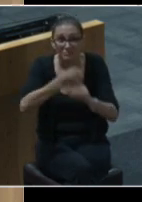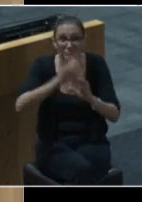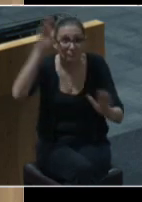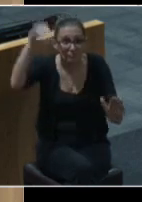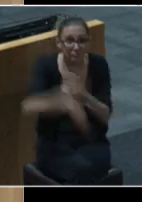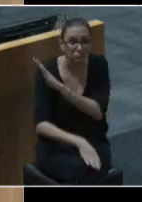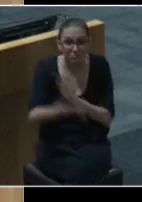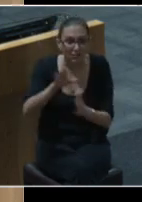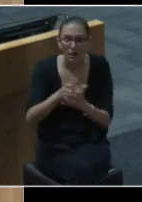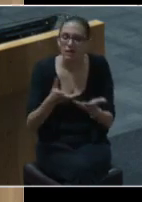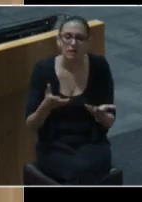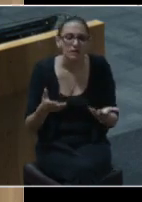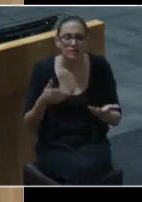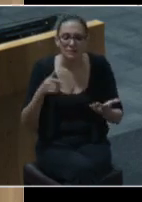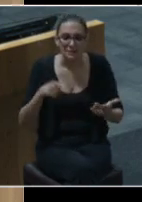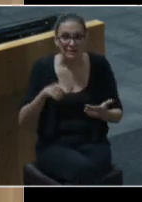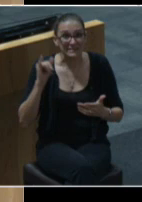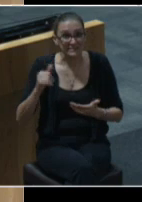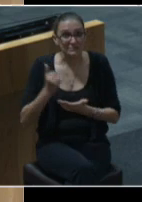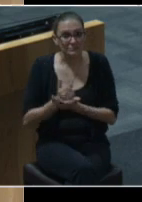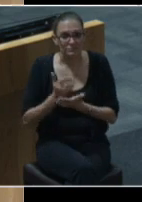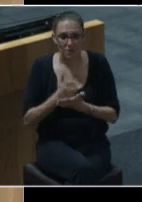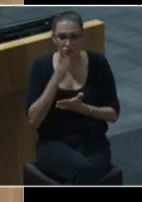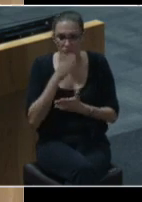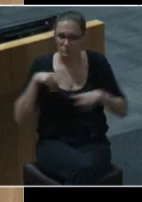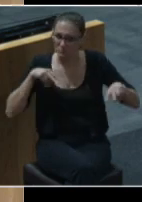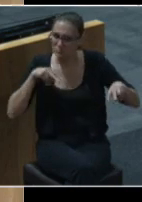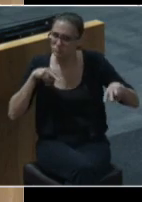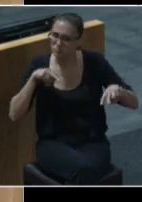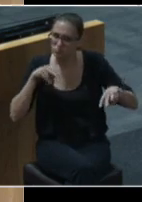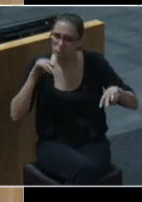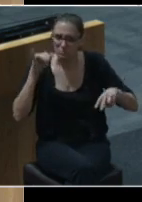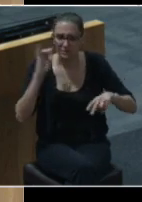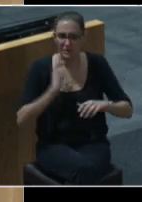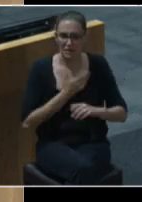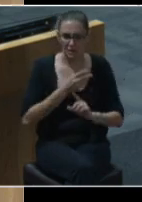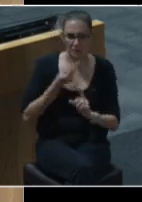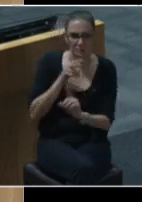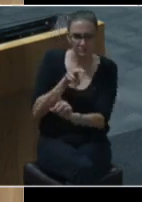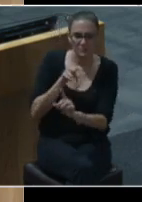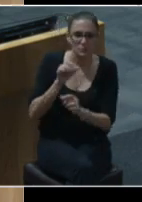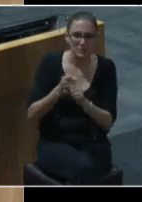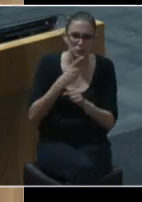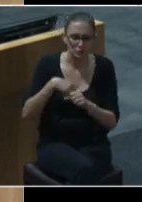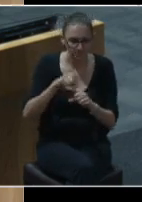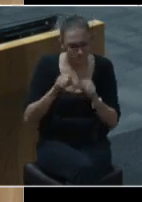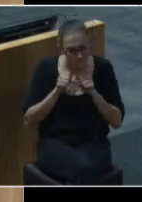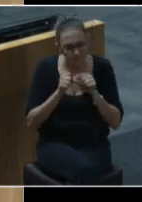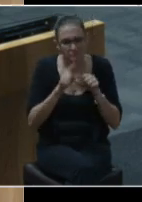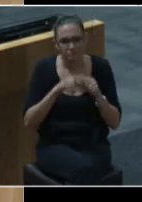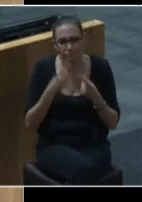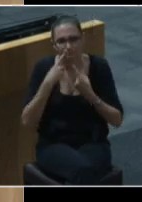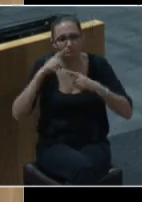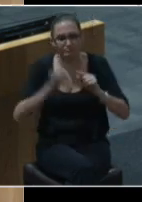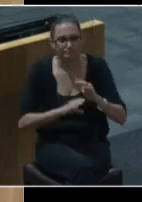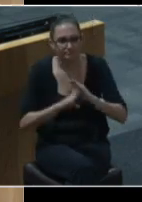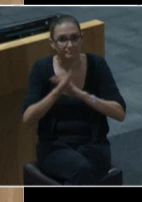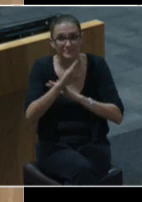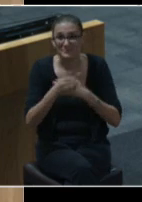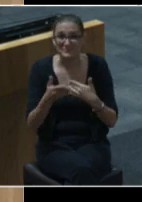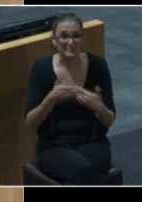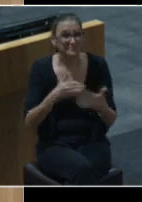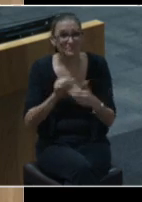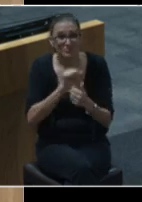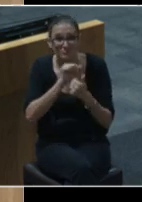budget doubles down on these principles to ensure our continued resiliency. Even in the face of COVID,